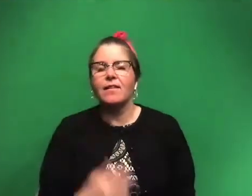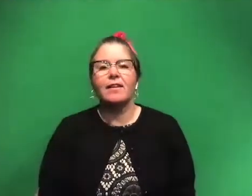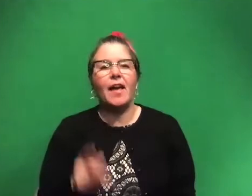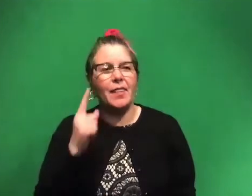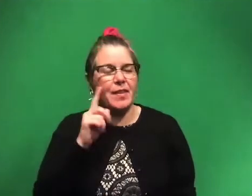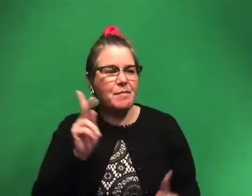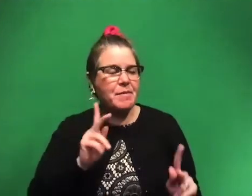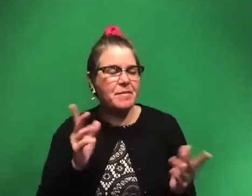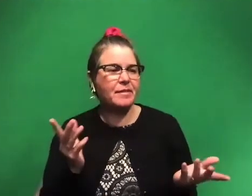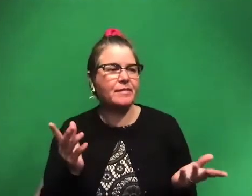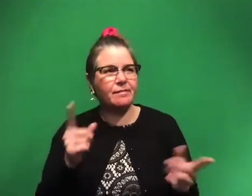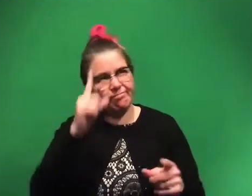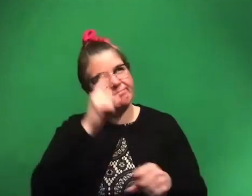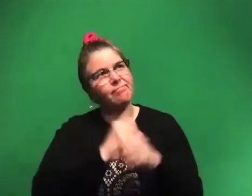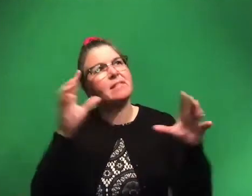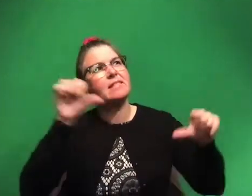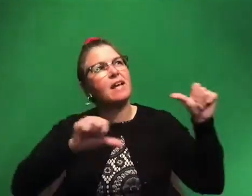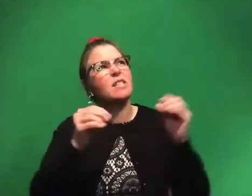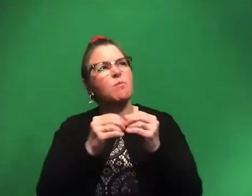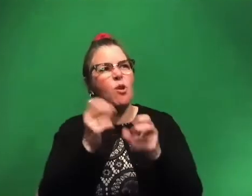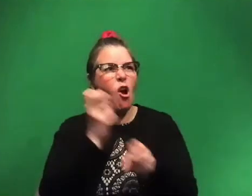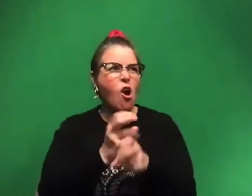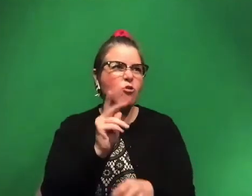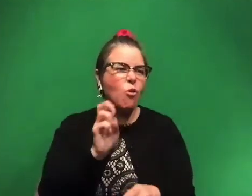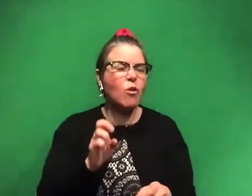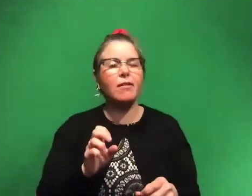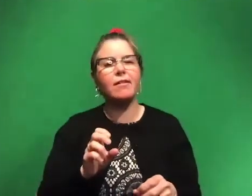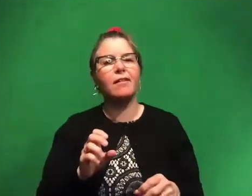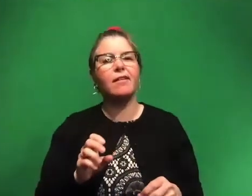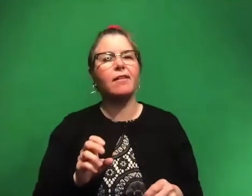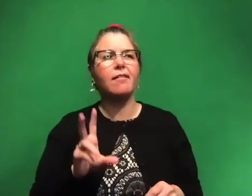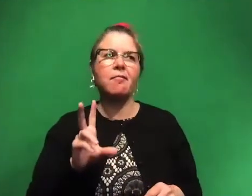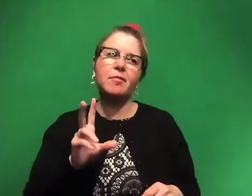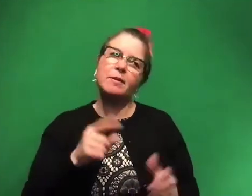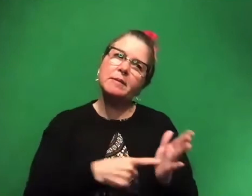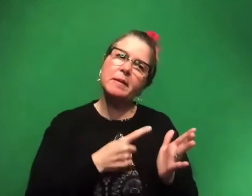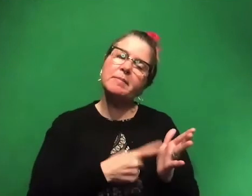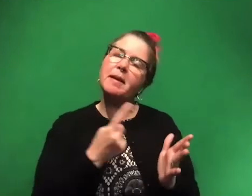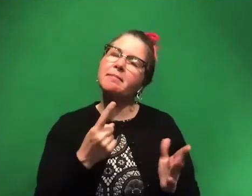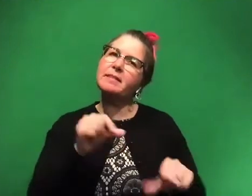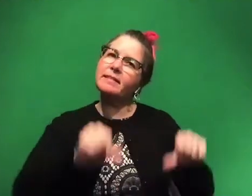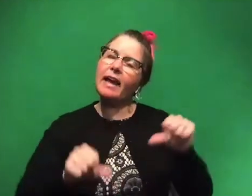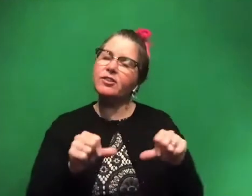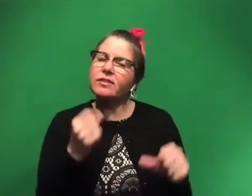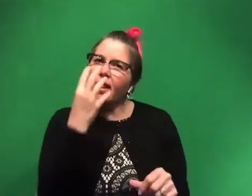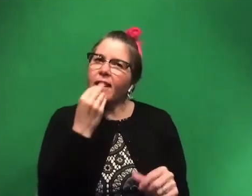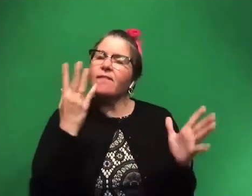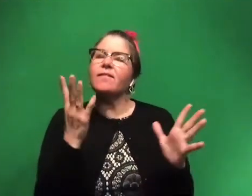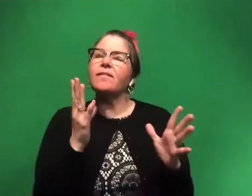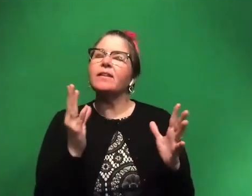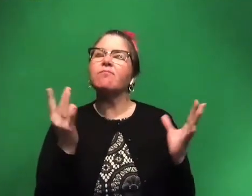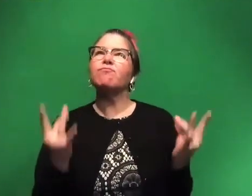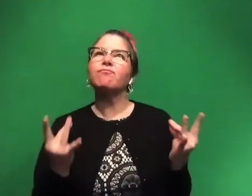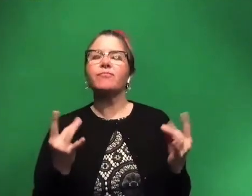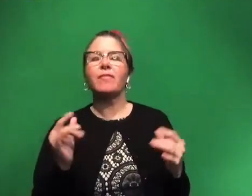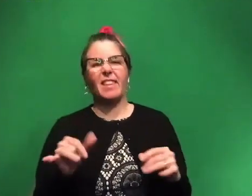think of science as more hardcore and it's just like, sometimes science is just lovely. Um, and that fossil experience